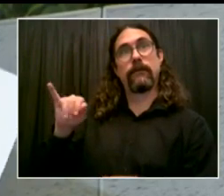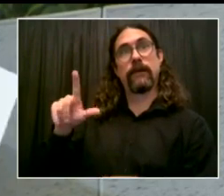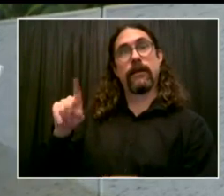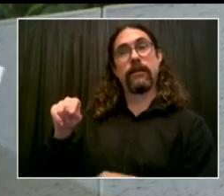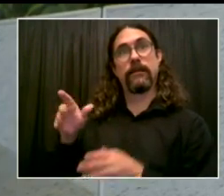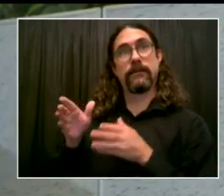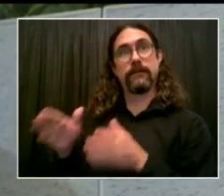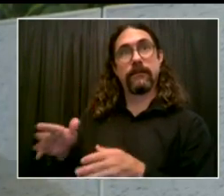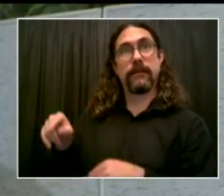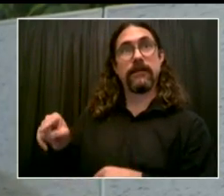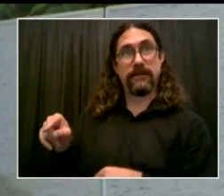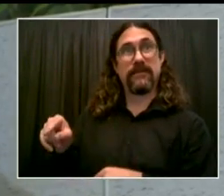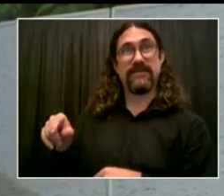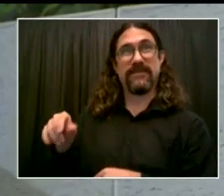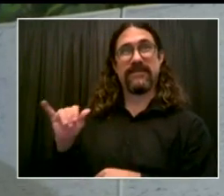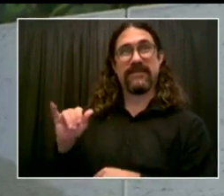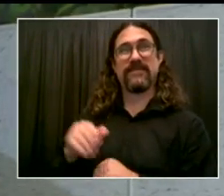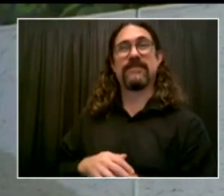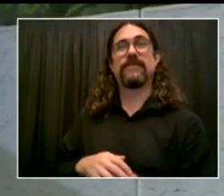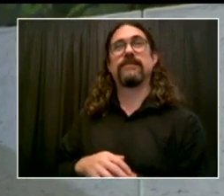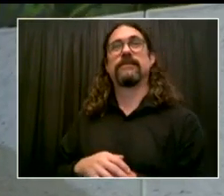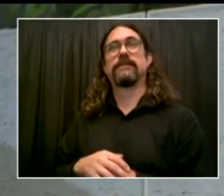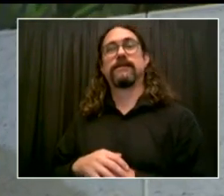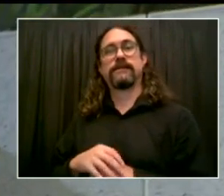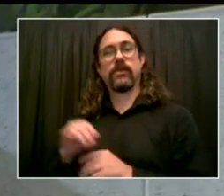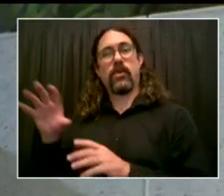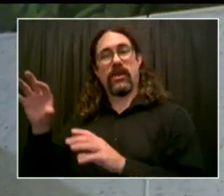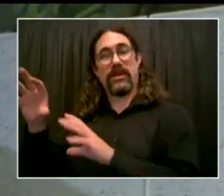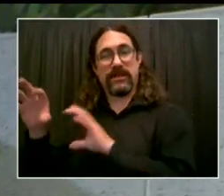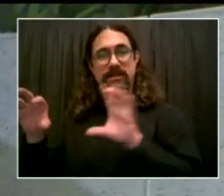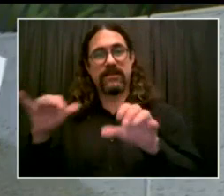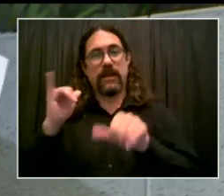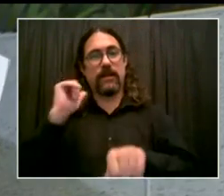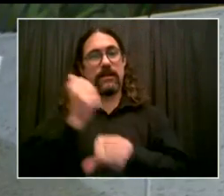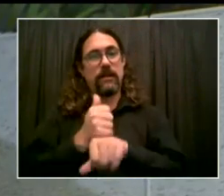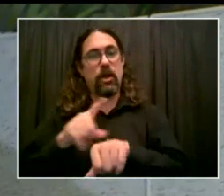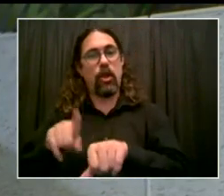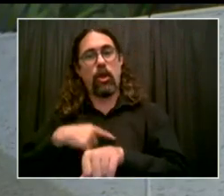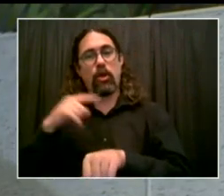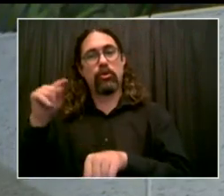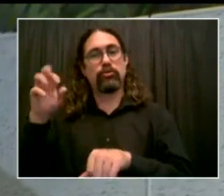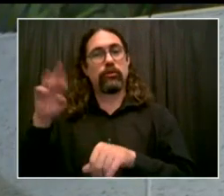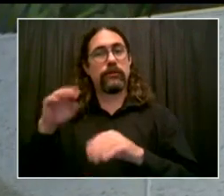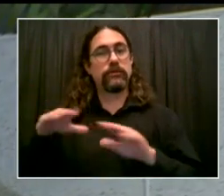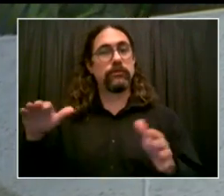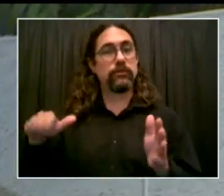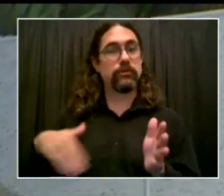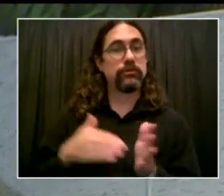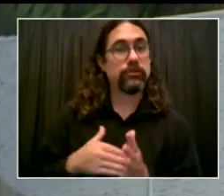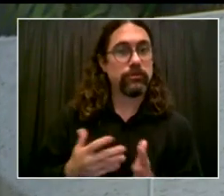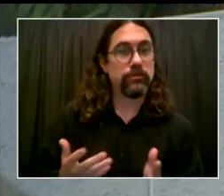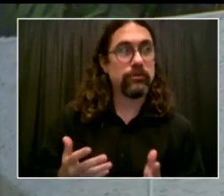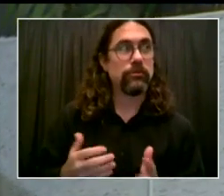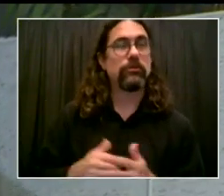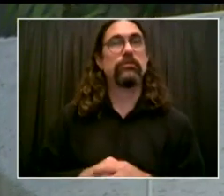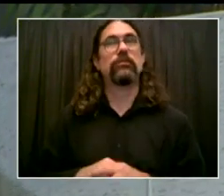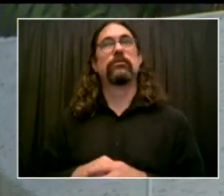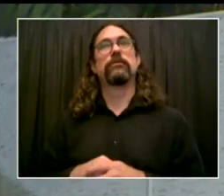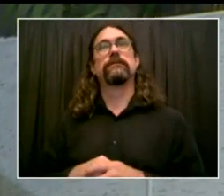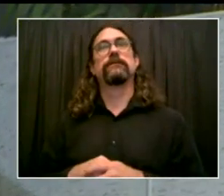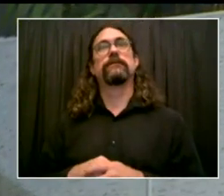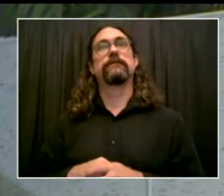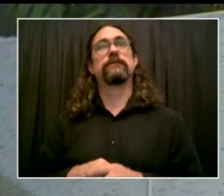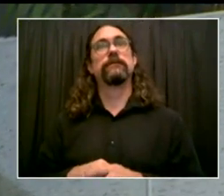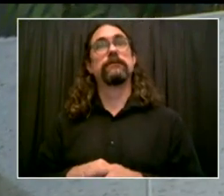because every good TV series needs a cliffhanger, there is a balance of money that you and I have.